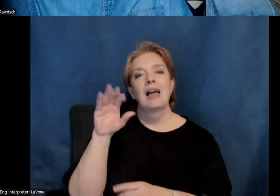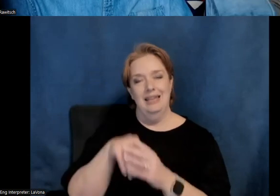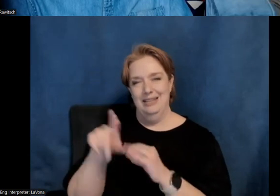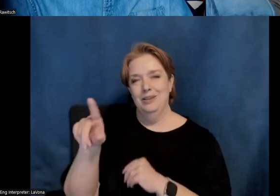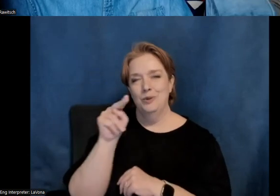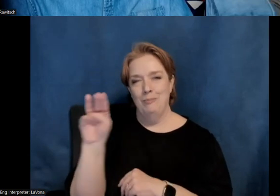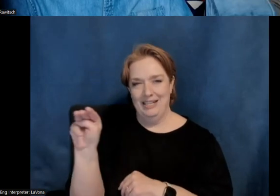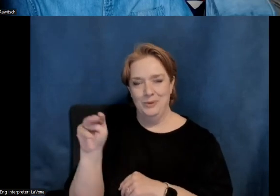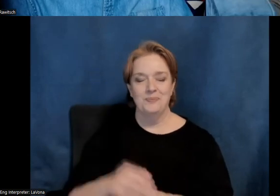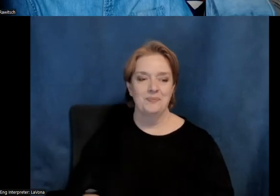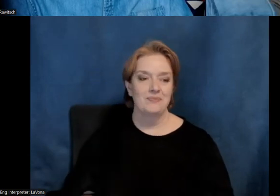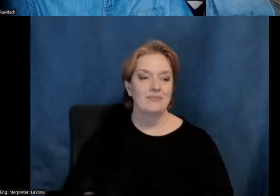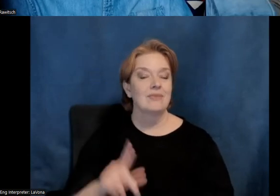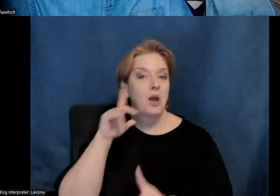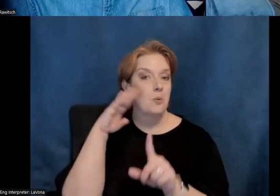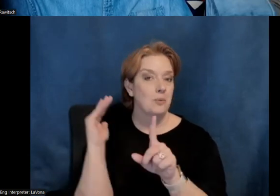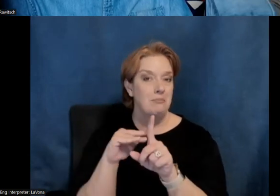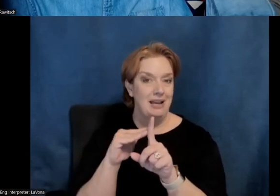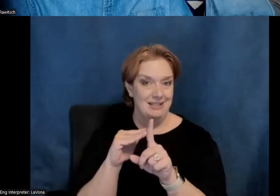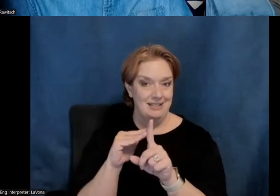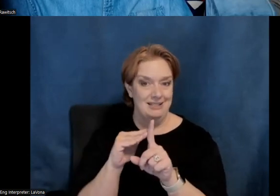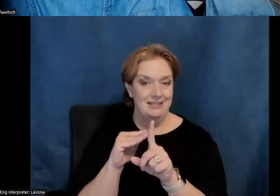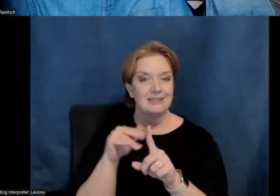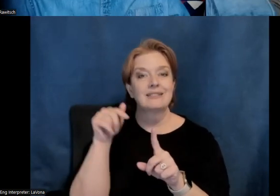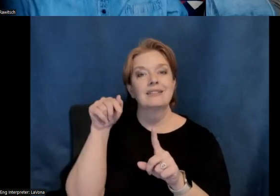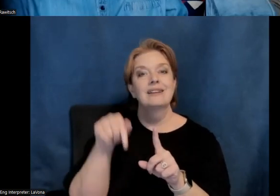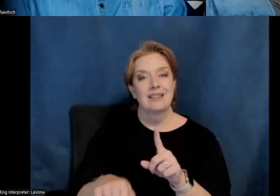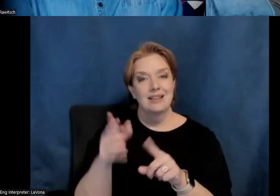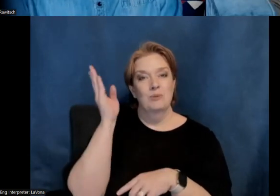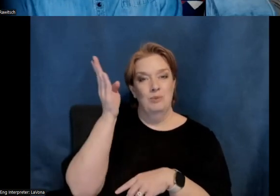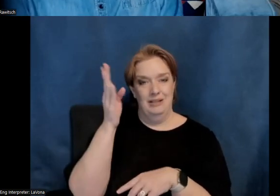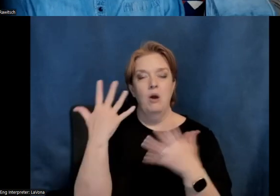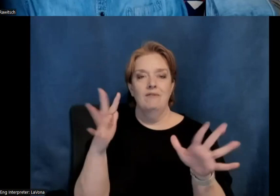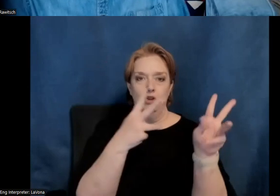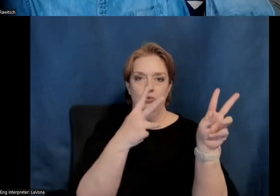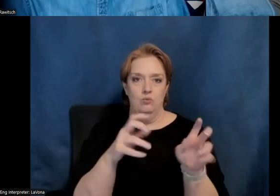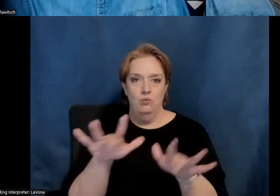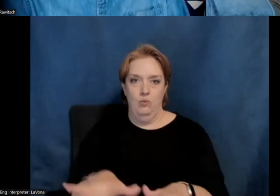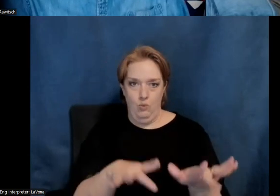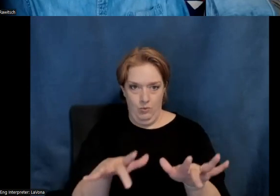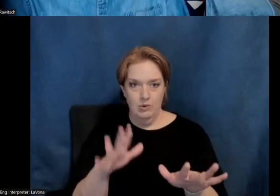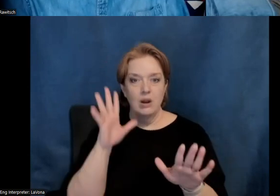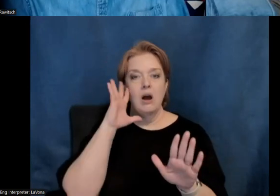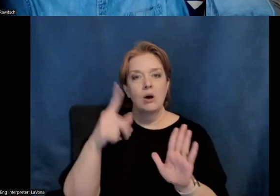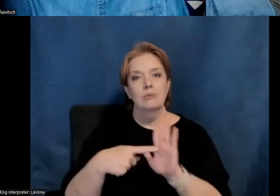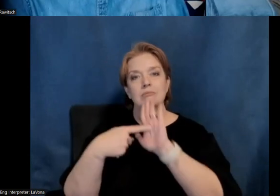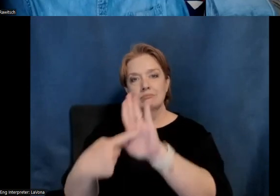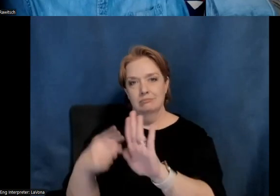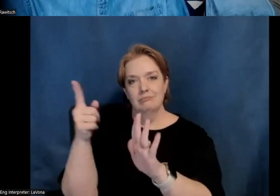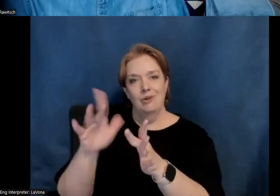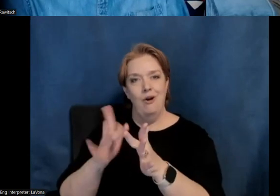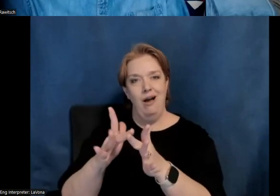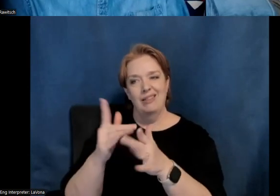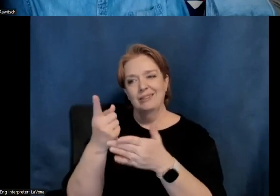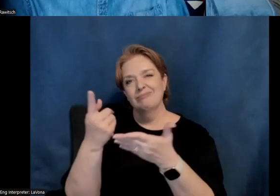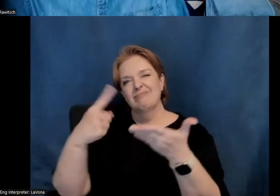As a reminder, uh, this recording, or excuse me, this presentation is recorded, um, and will be available online here in the next